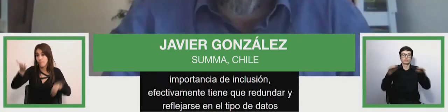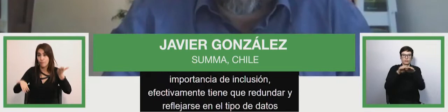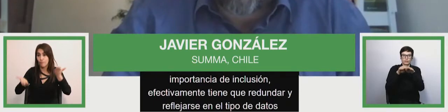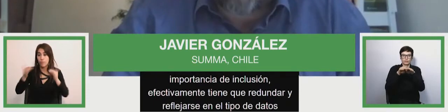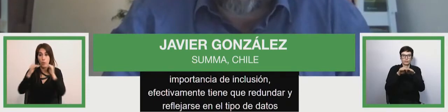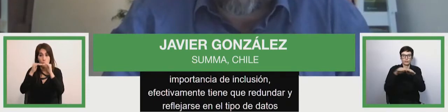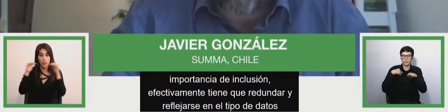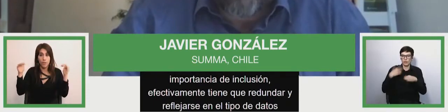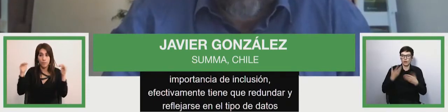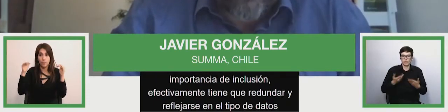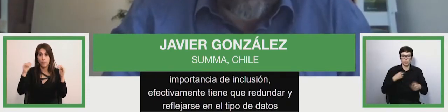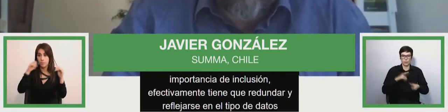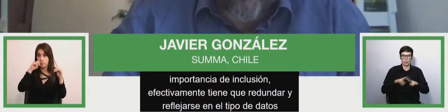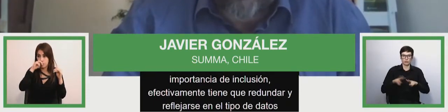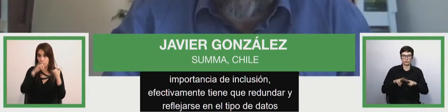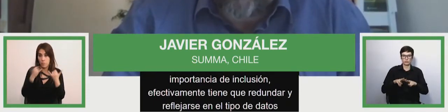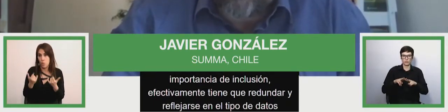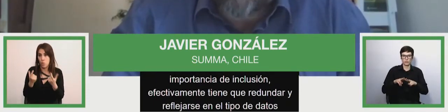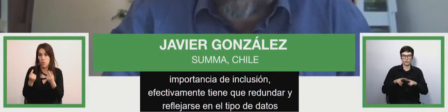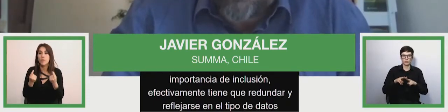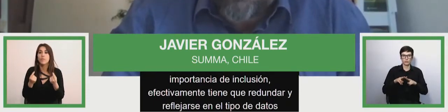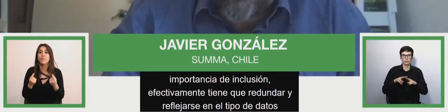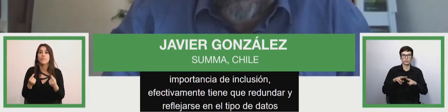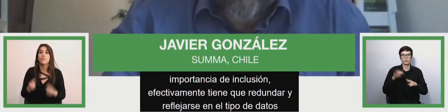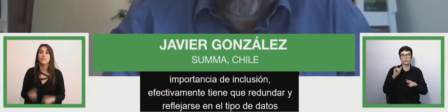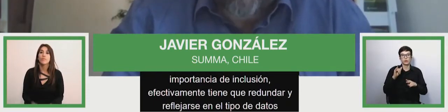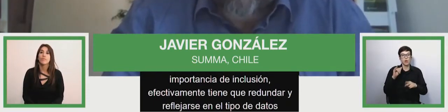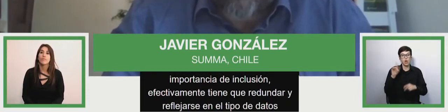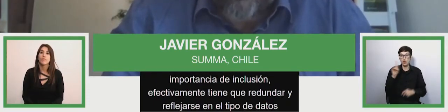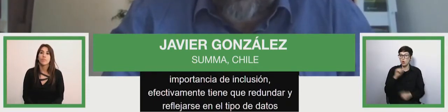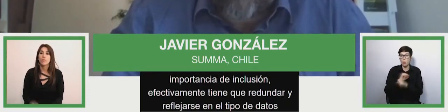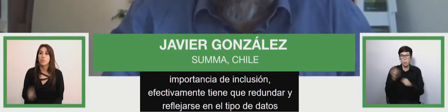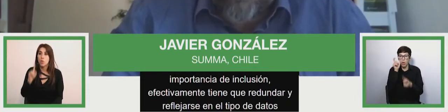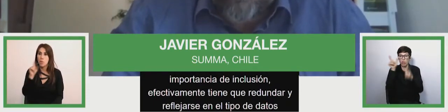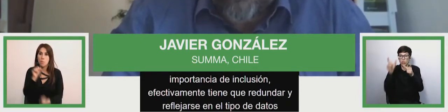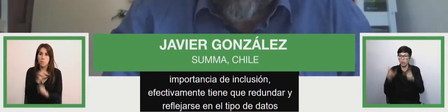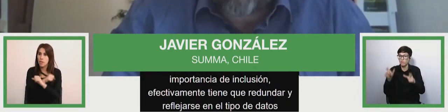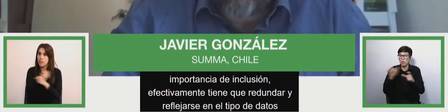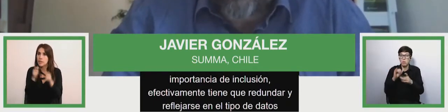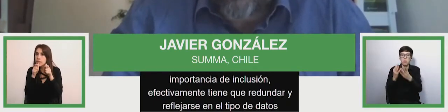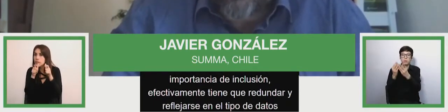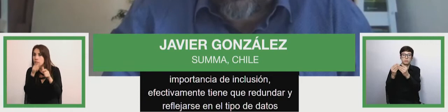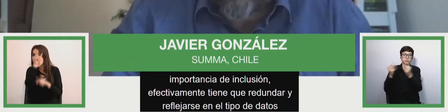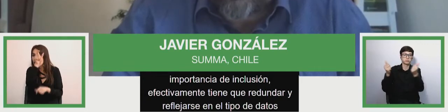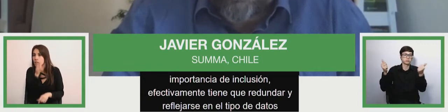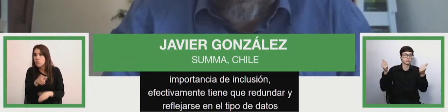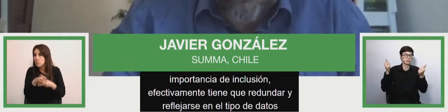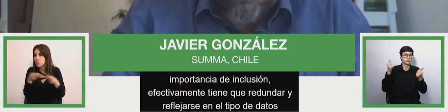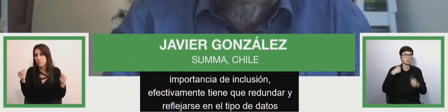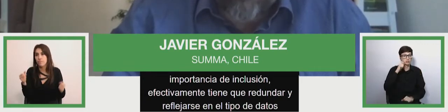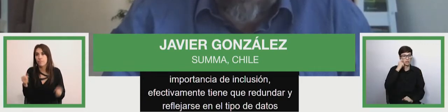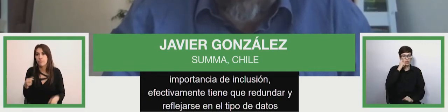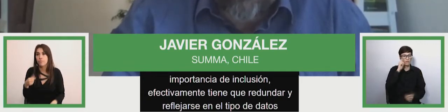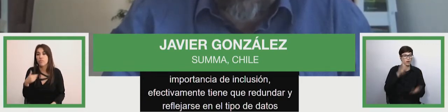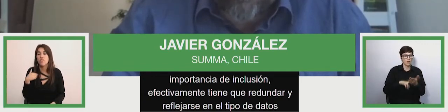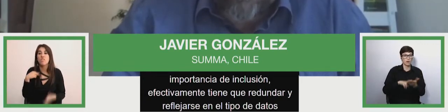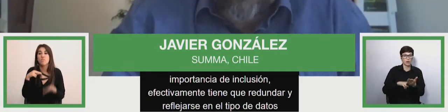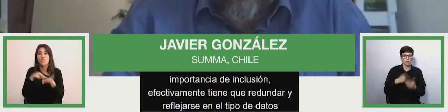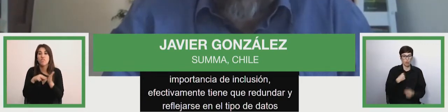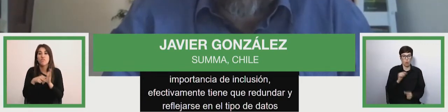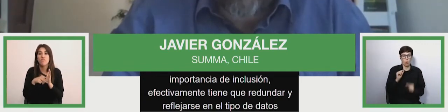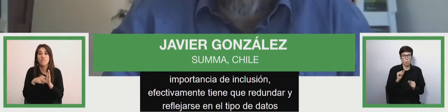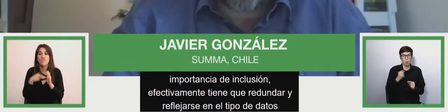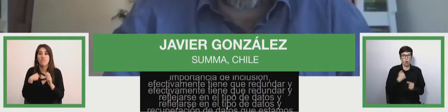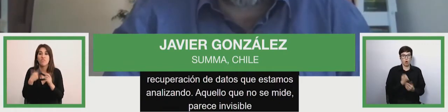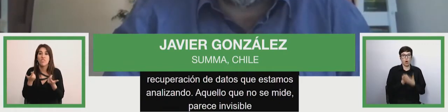of, on that, everything that which is not measures is invisible. And that is scarce, what we, this